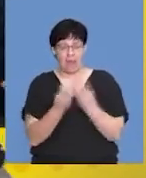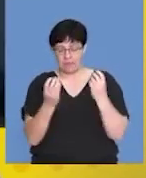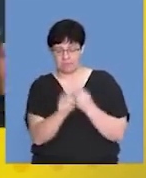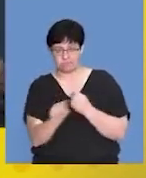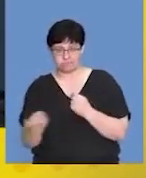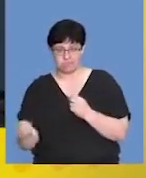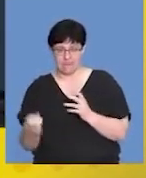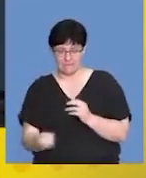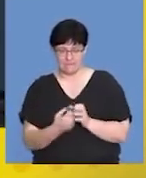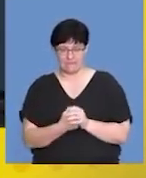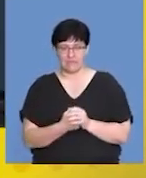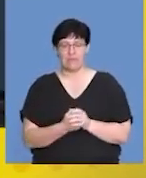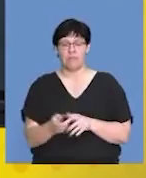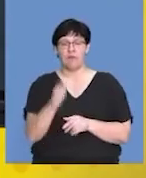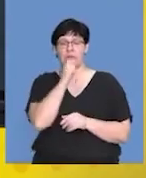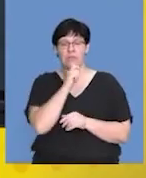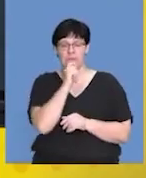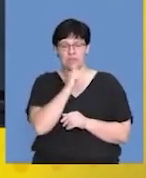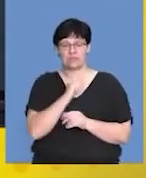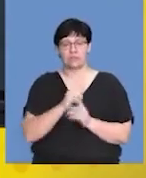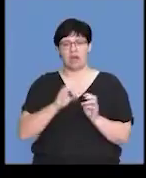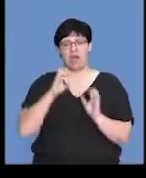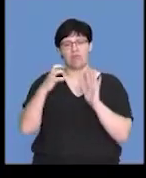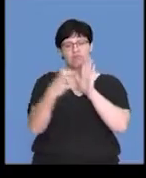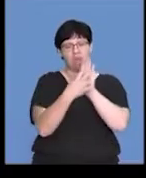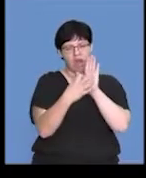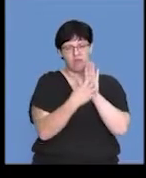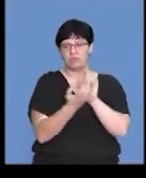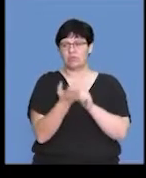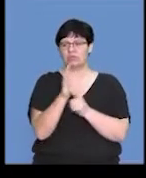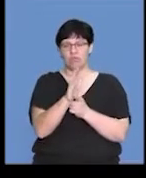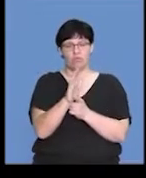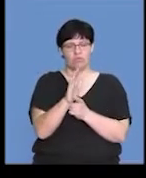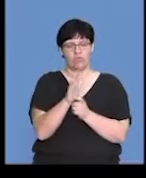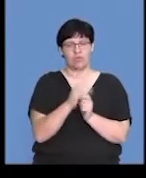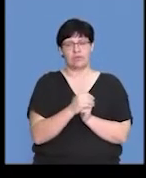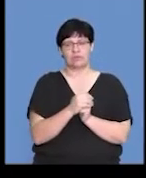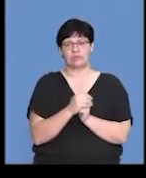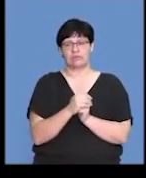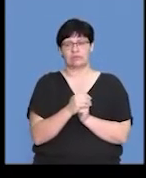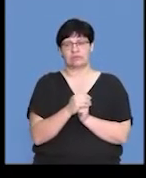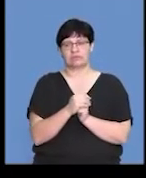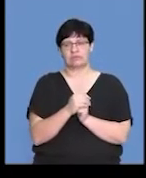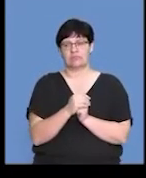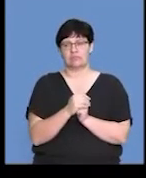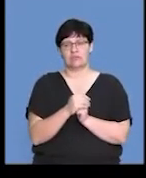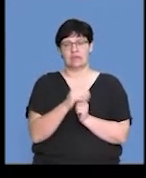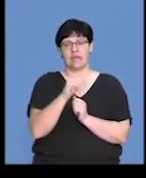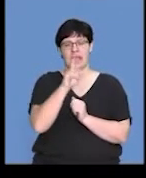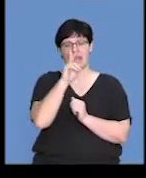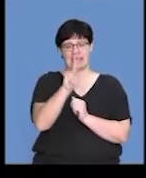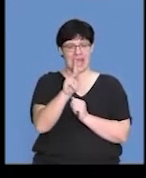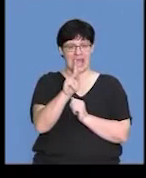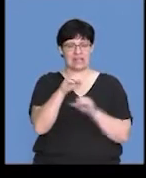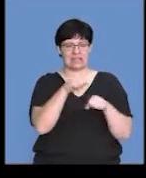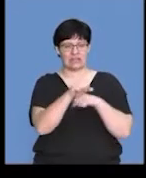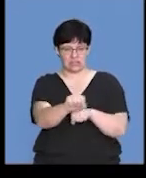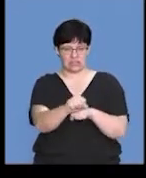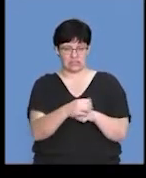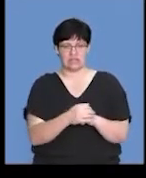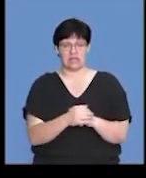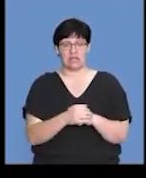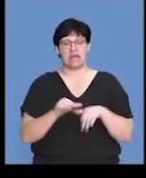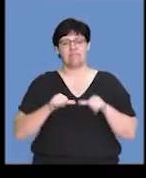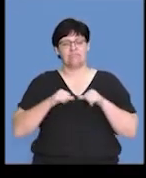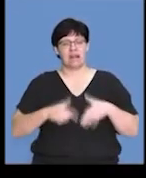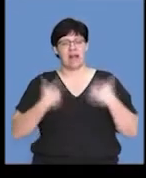And we've often used graphs where we've indicated what we call the K-strategy graph, survivorship curves,